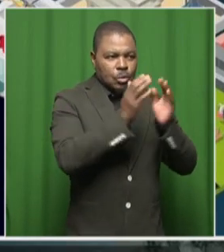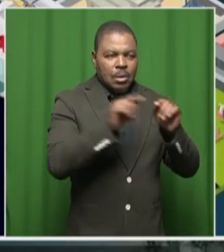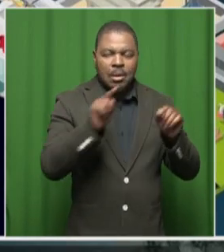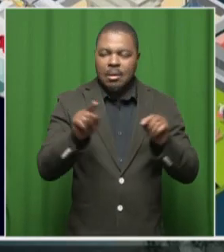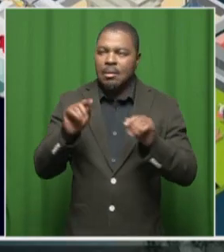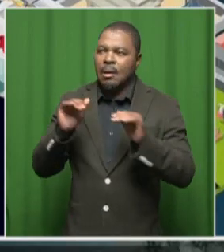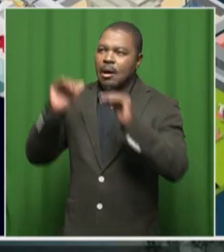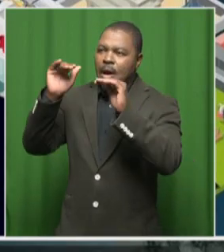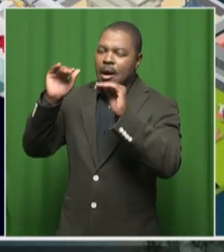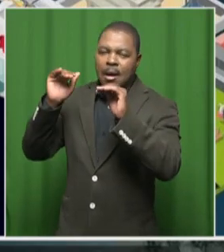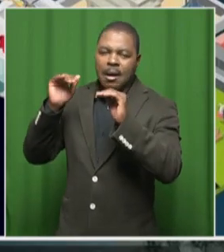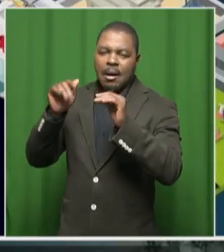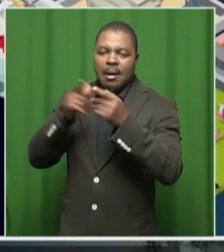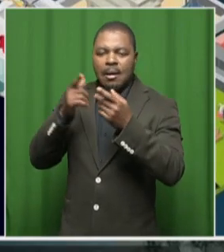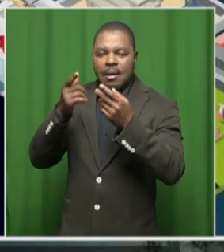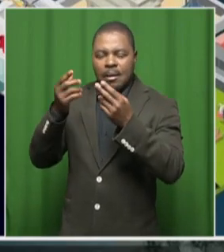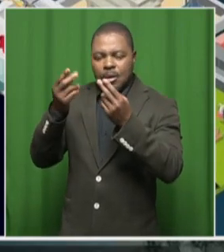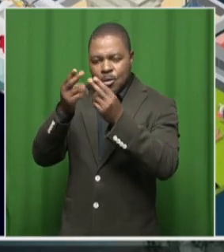higher education.